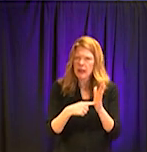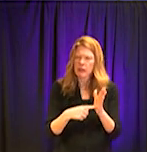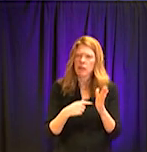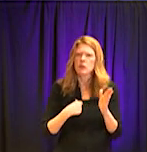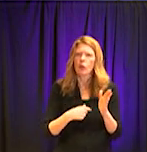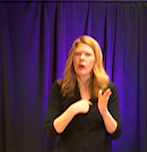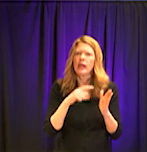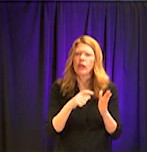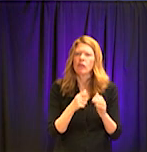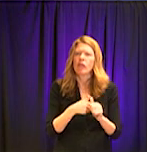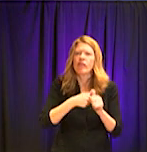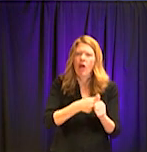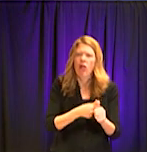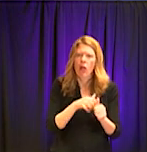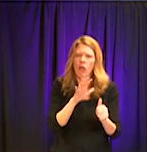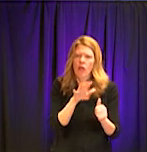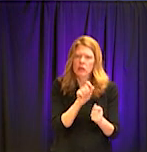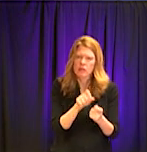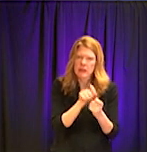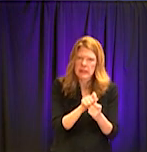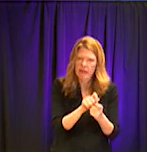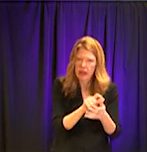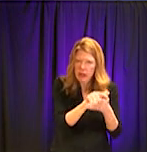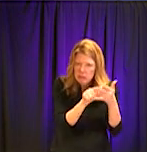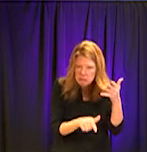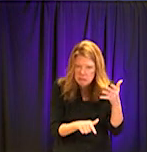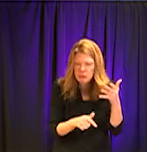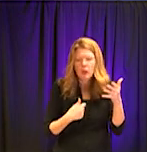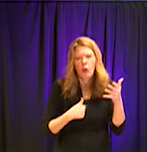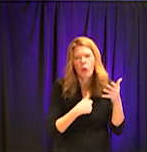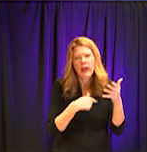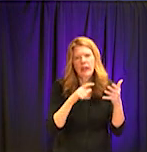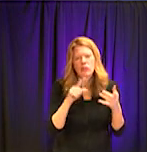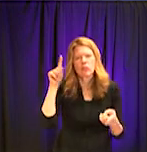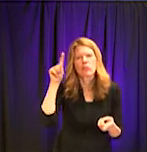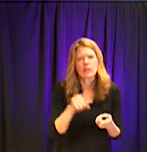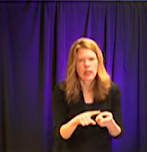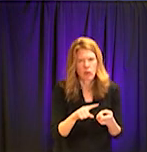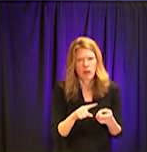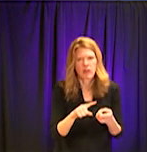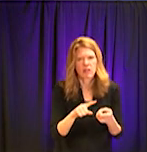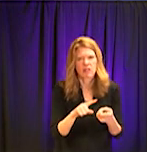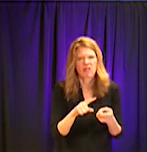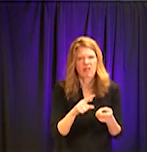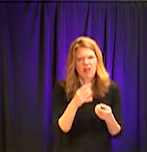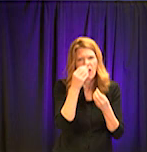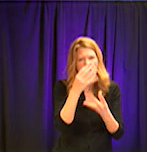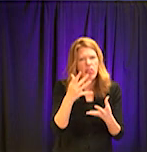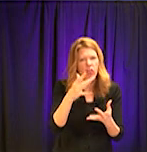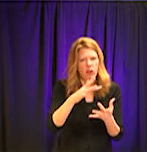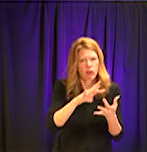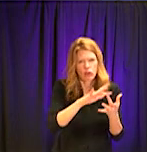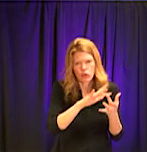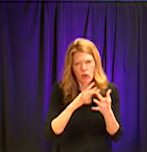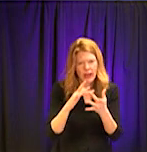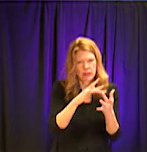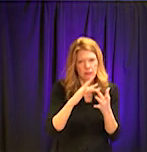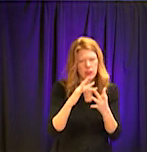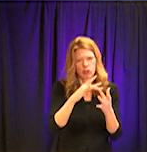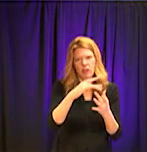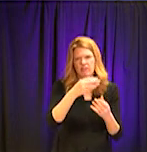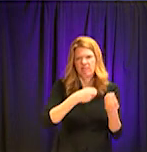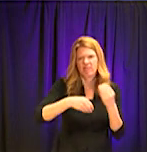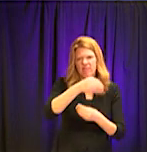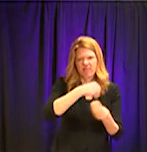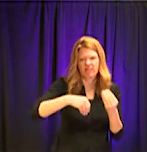instructions because we've got to do what we can to decrease the transmission of the illness in our community. We're starting to see a lot of other